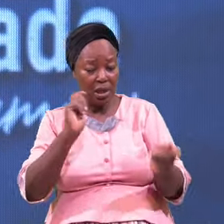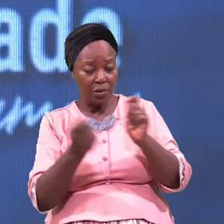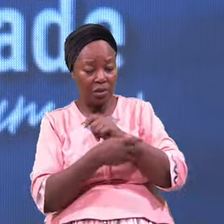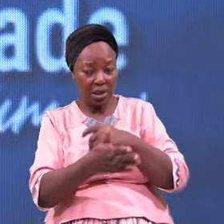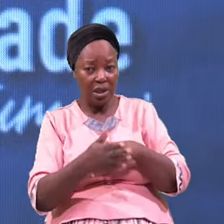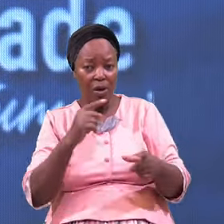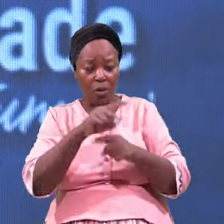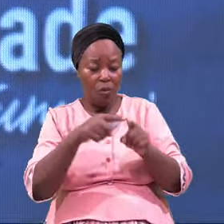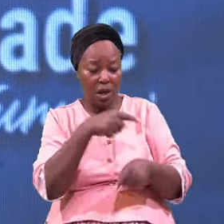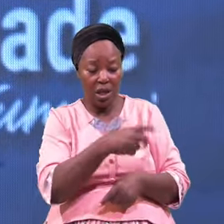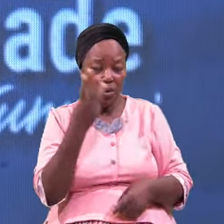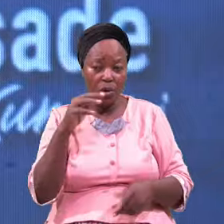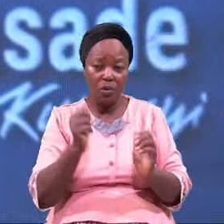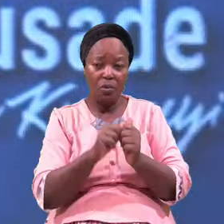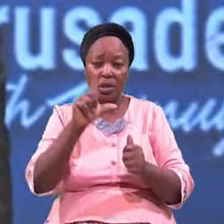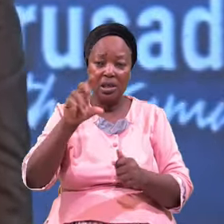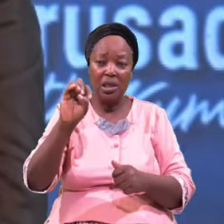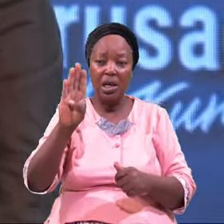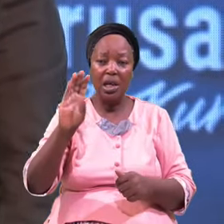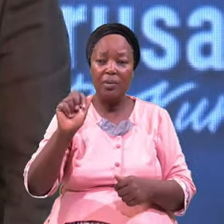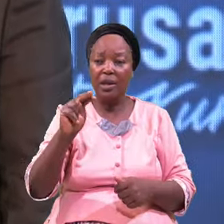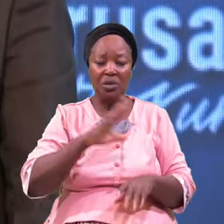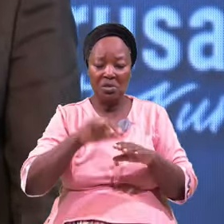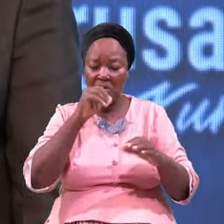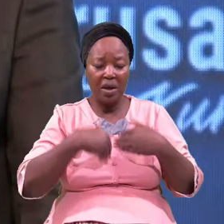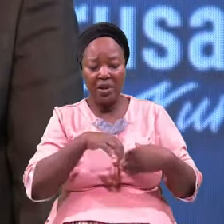Man You Don't Have Any Power With Laban